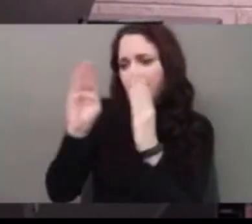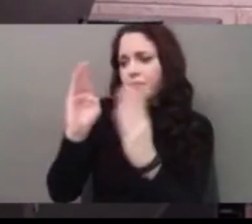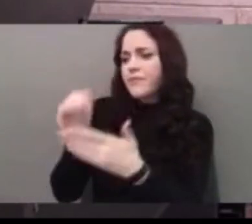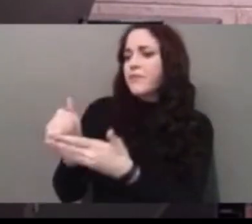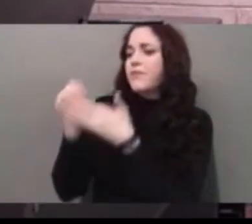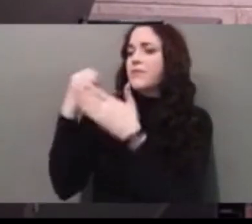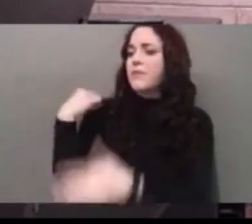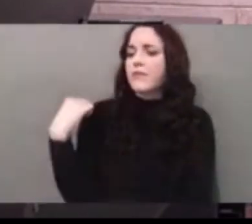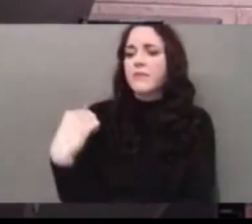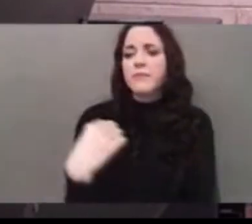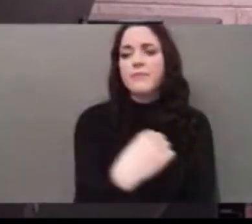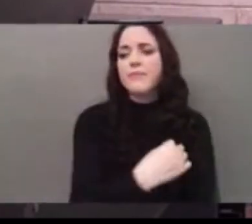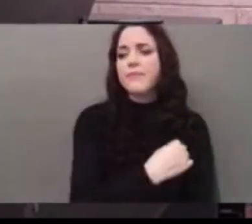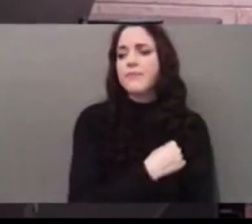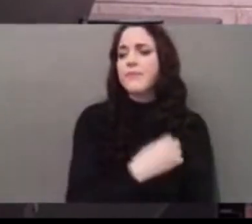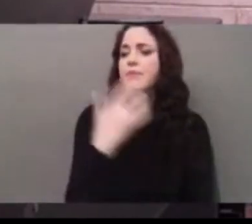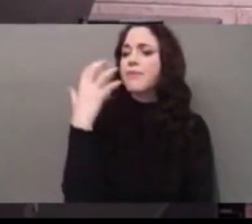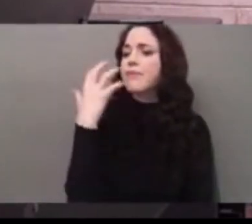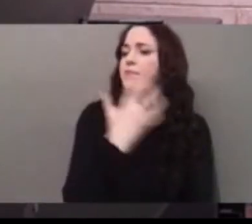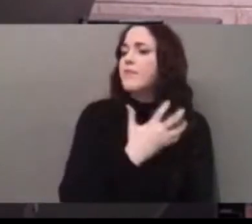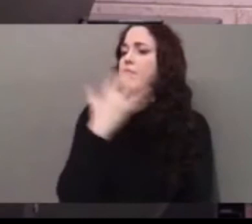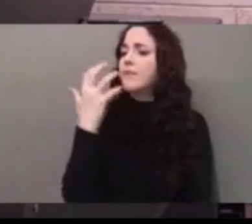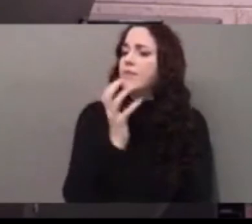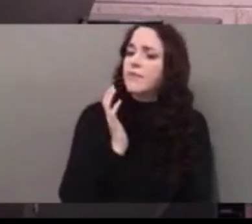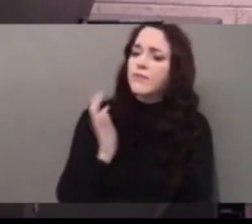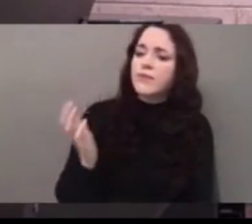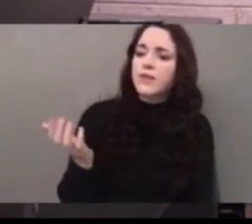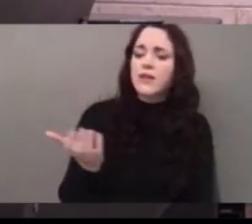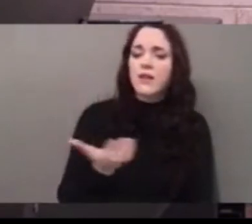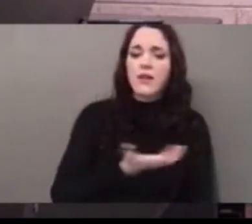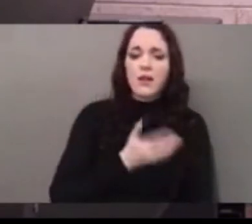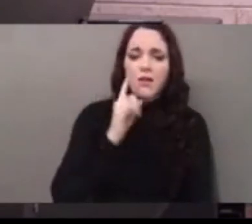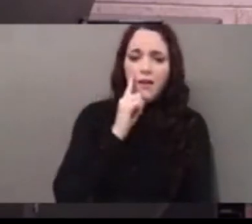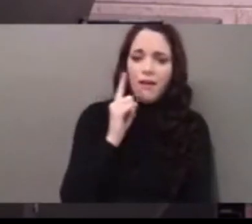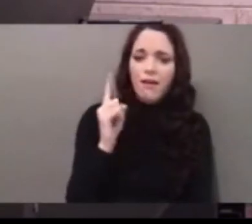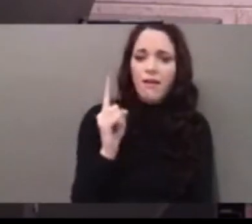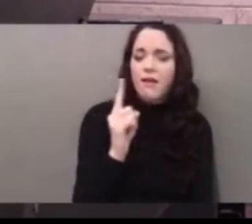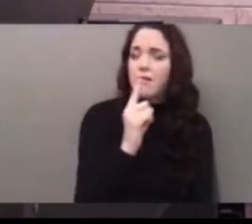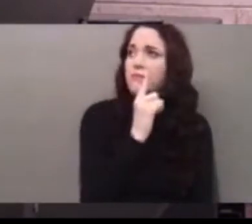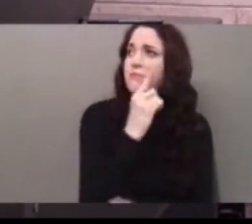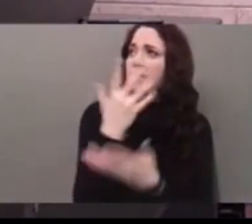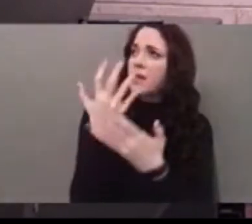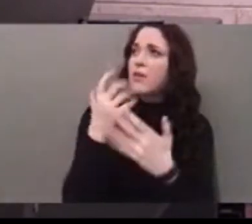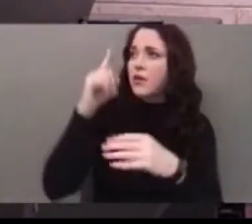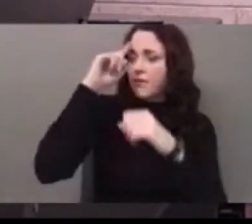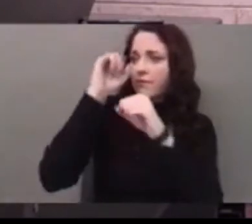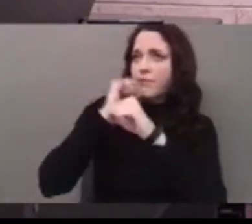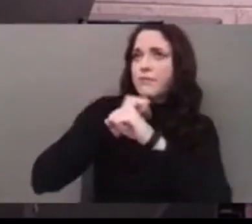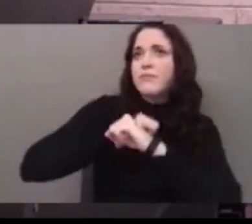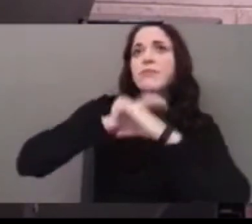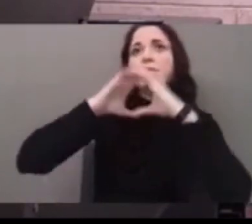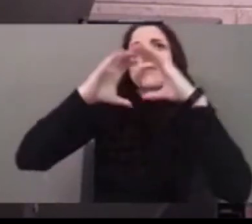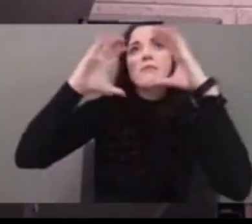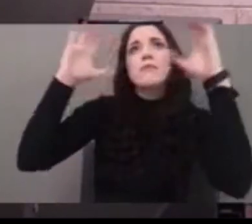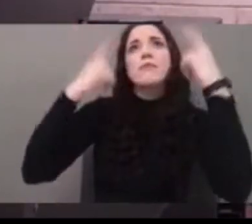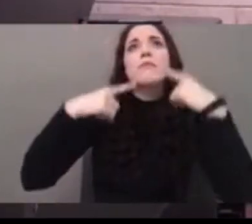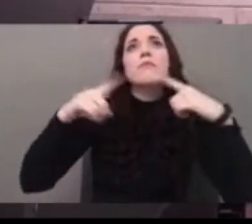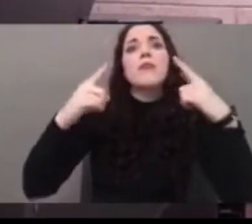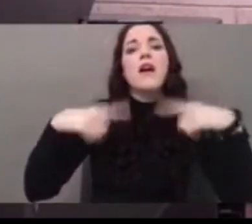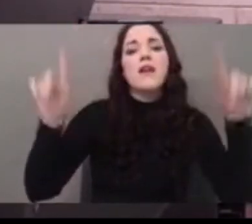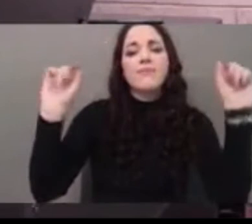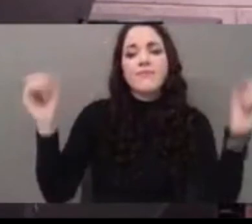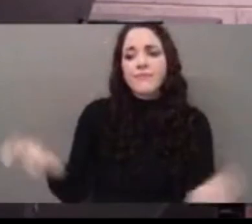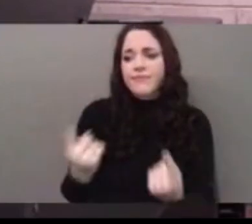Open our eyes, Lord. We